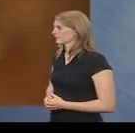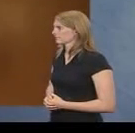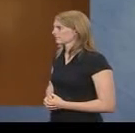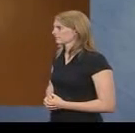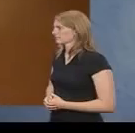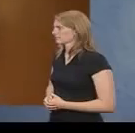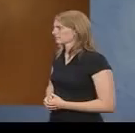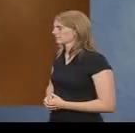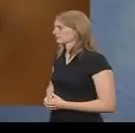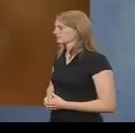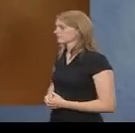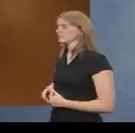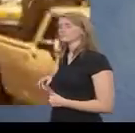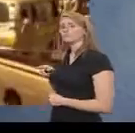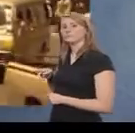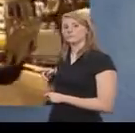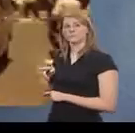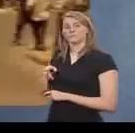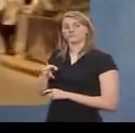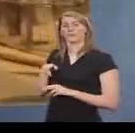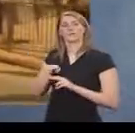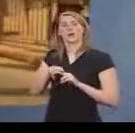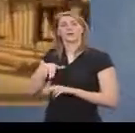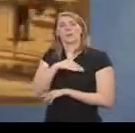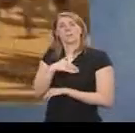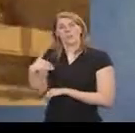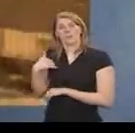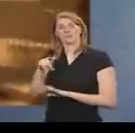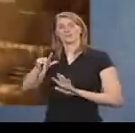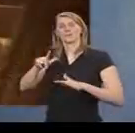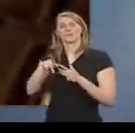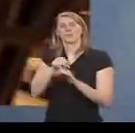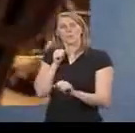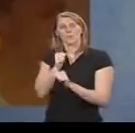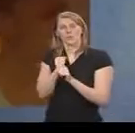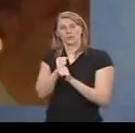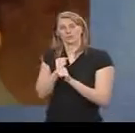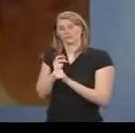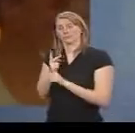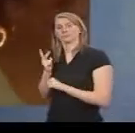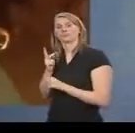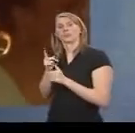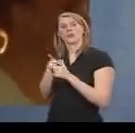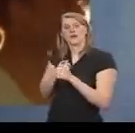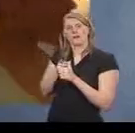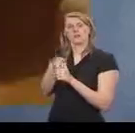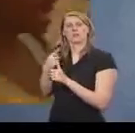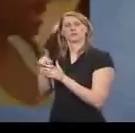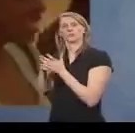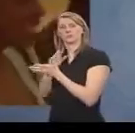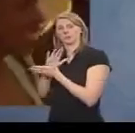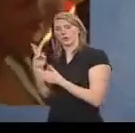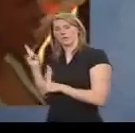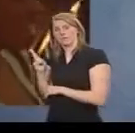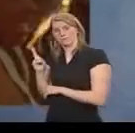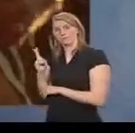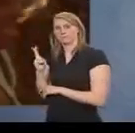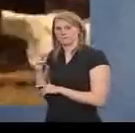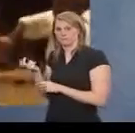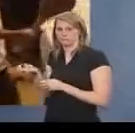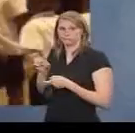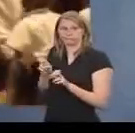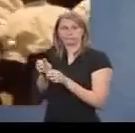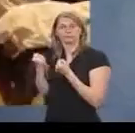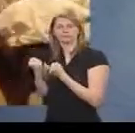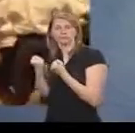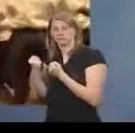On the morning of Friday, August the 7th, al-Alawali and Jihad Ali set off in a truck loaded with